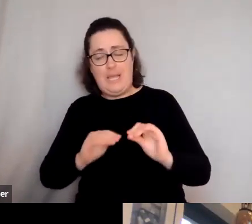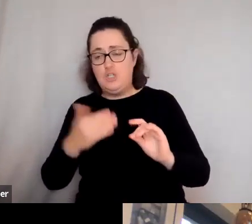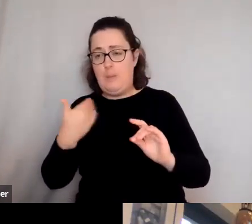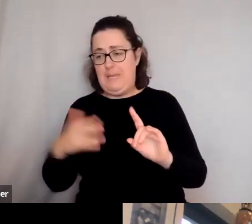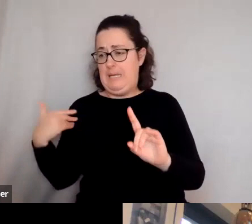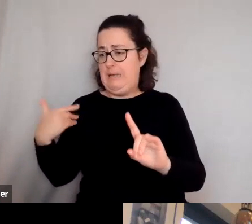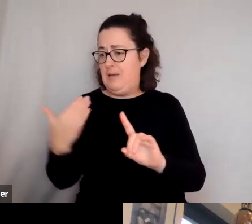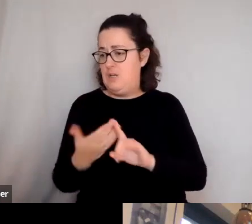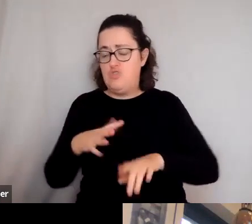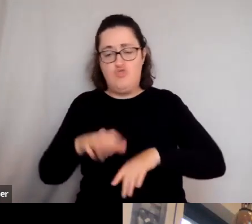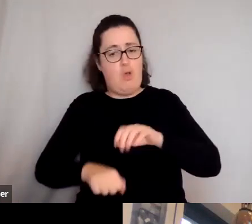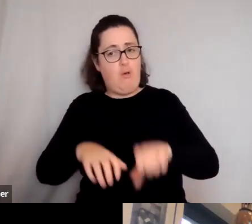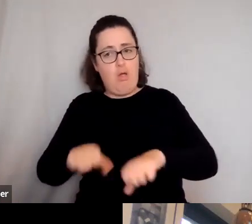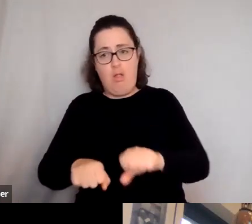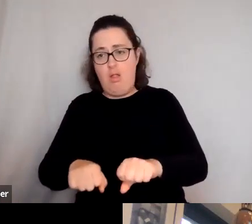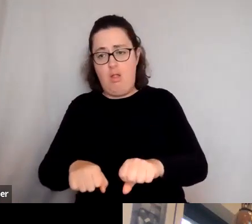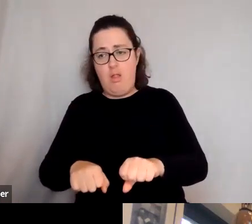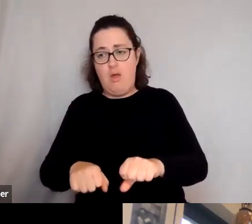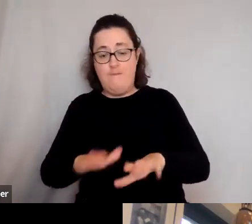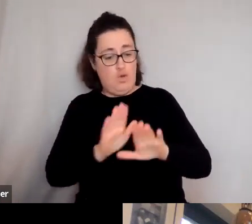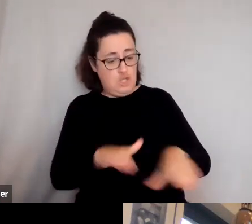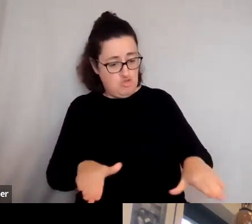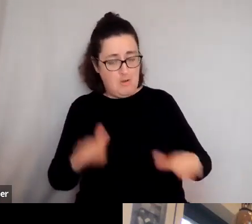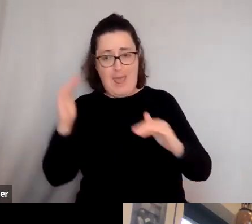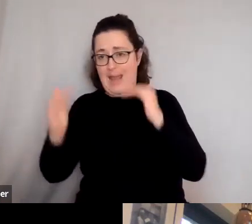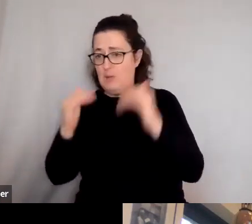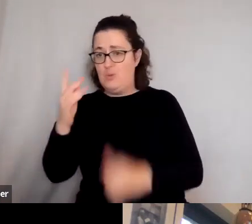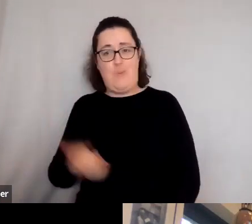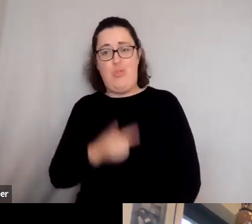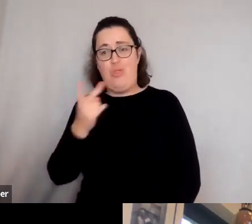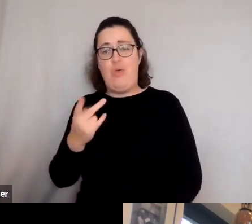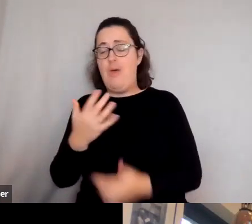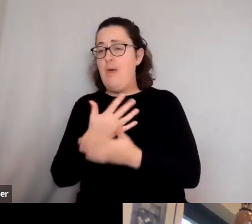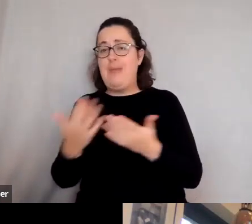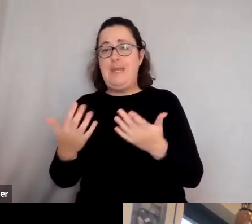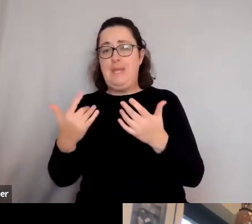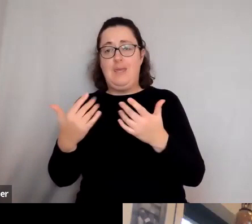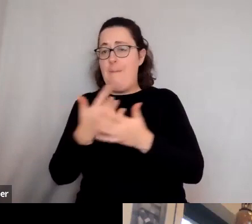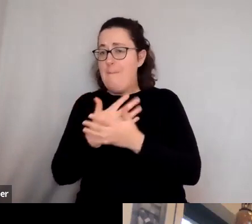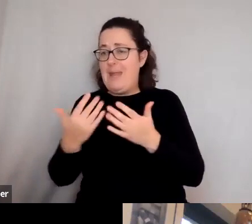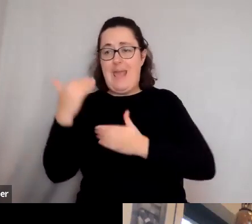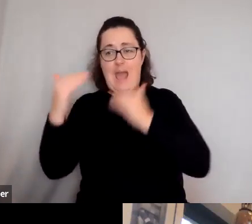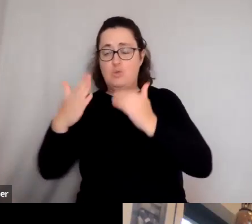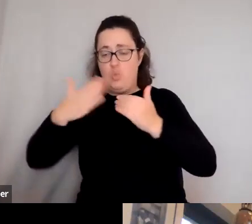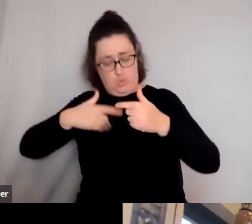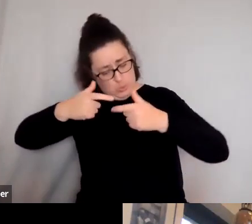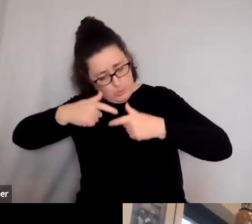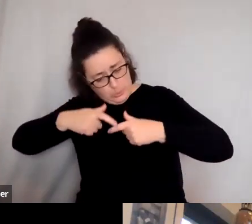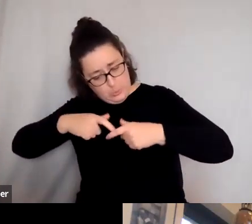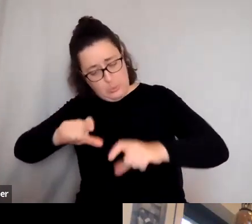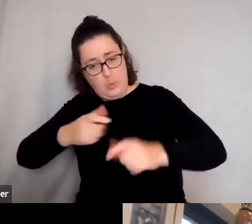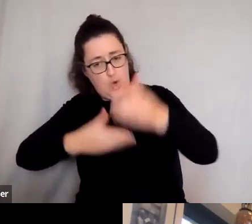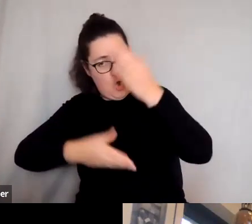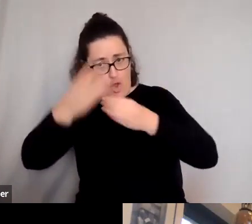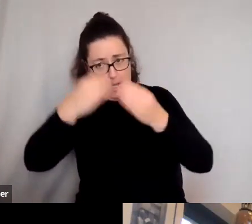enormously for lockdown, not just for the kids, but adults. There are many decades' worth of adults who want to continue their education. I